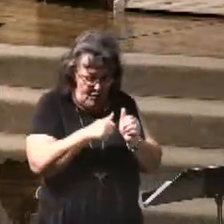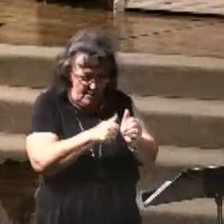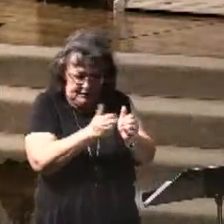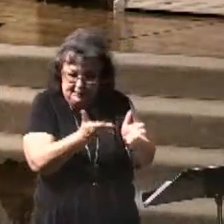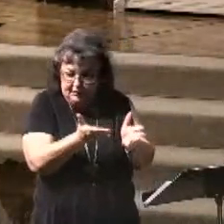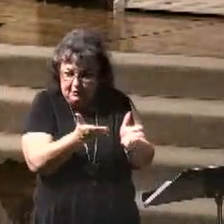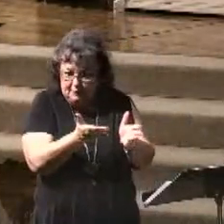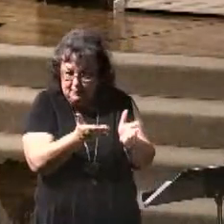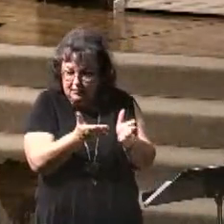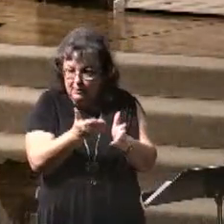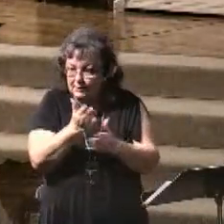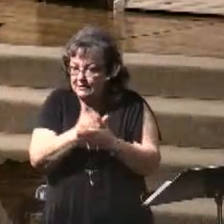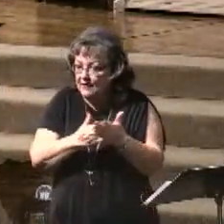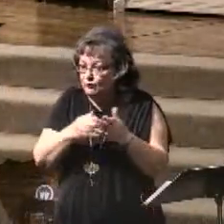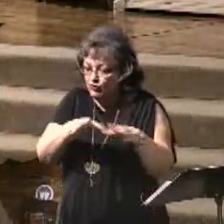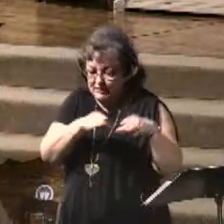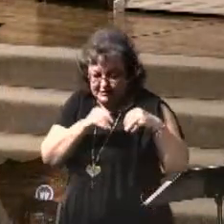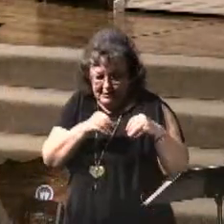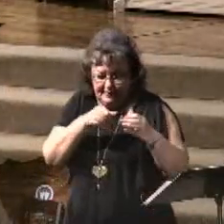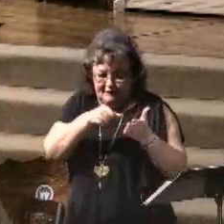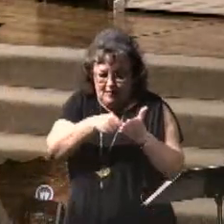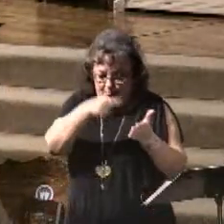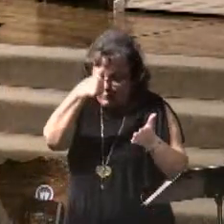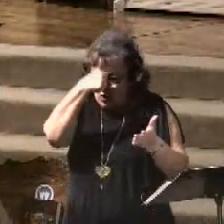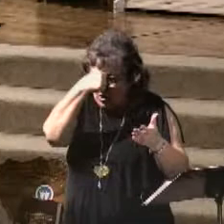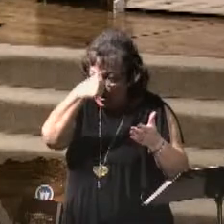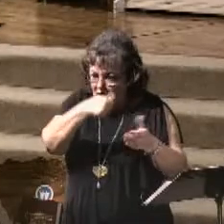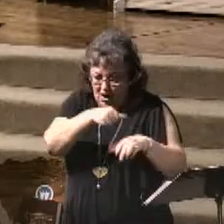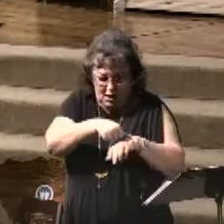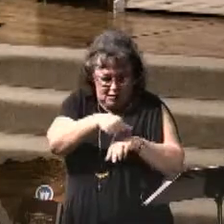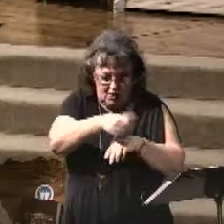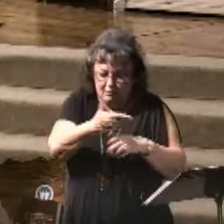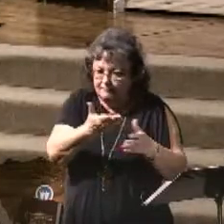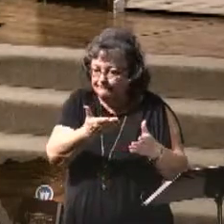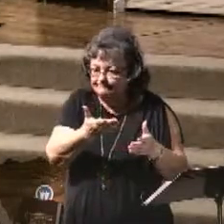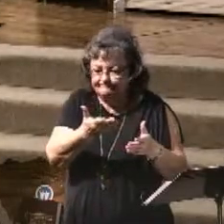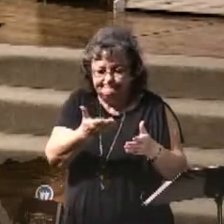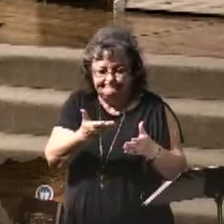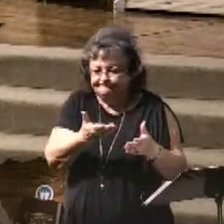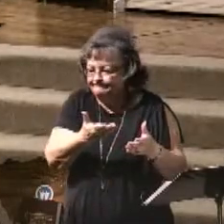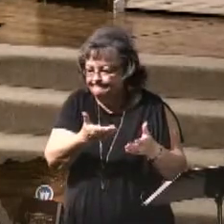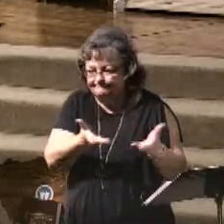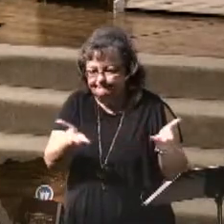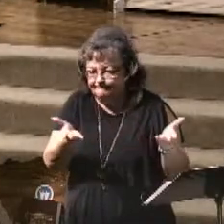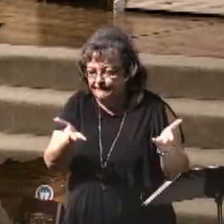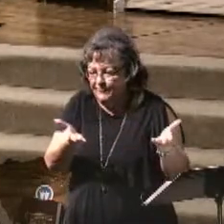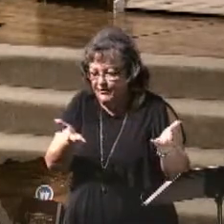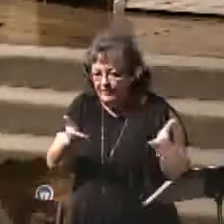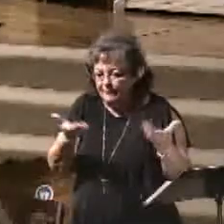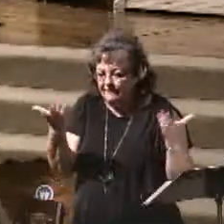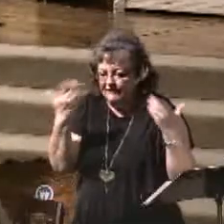And when someone receives the mark of the beast, they have doomed their destiny by their own choice.